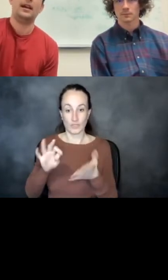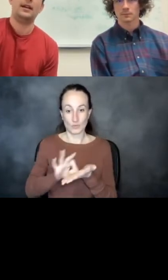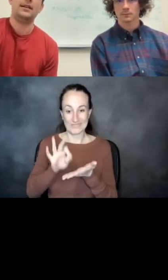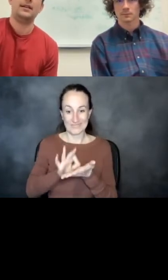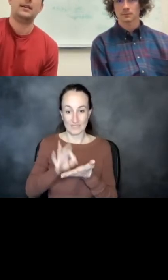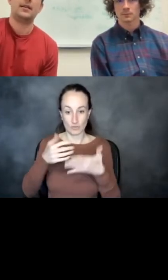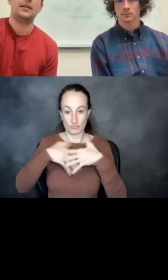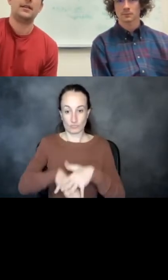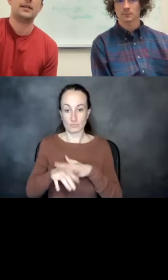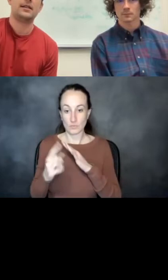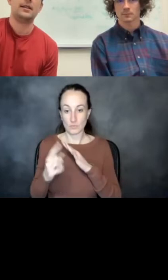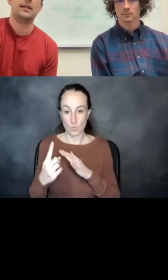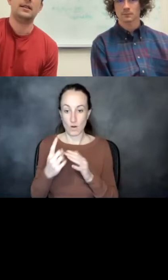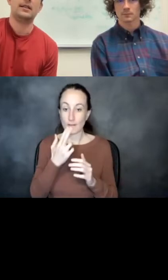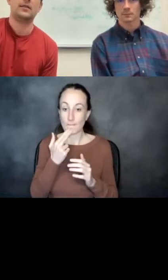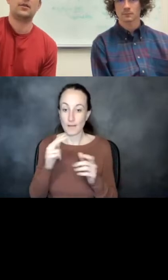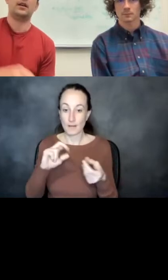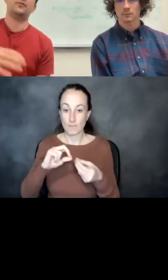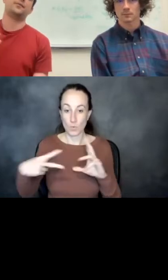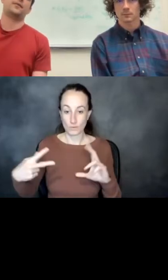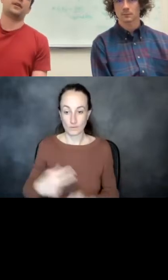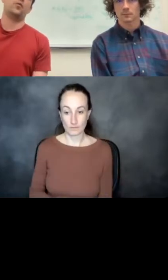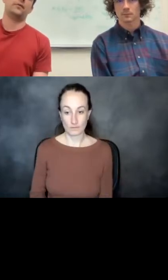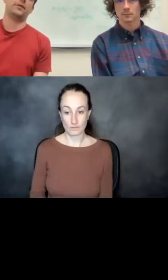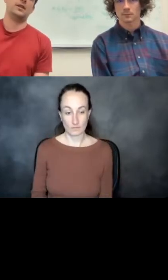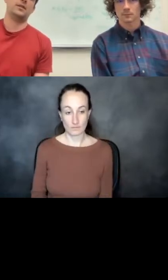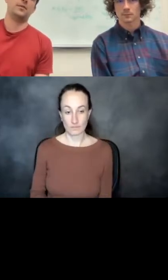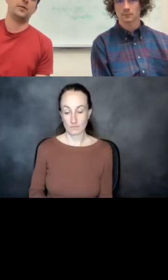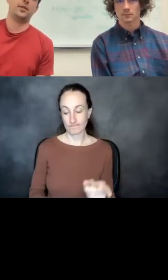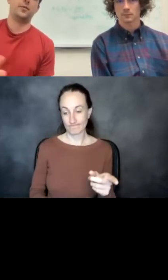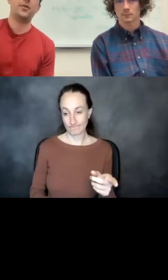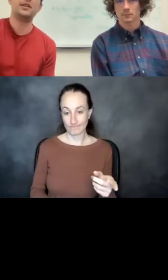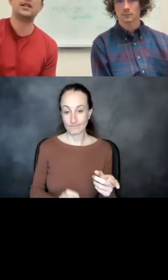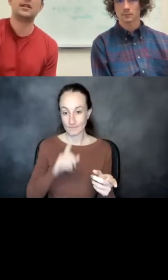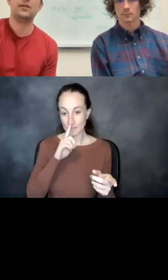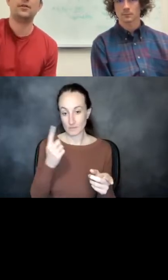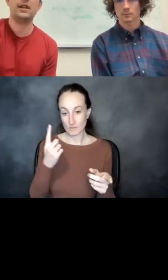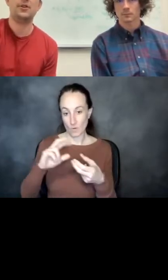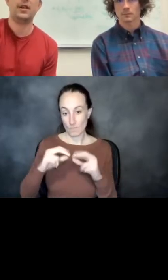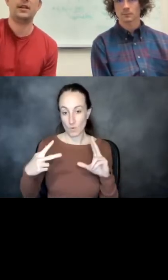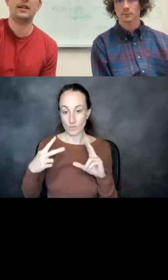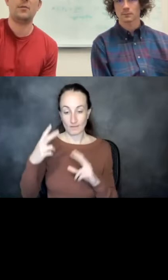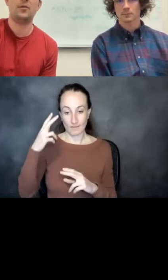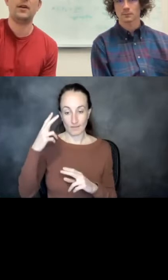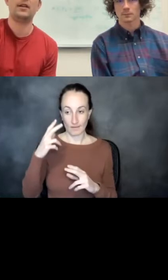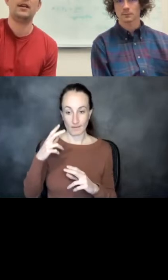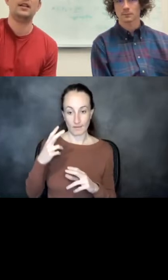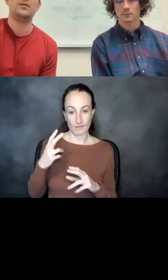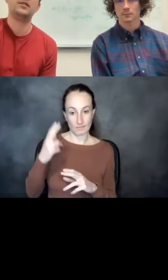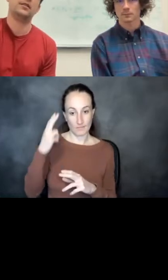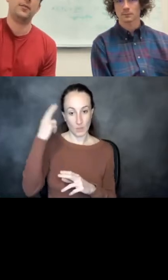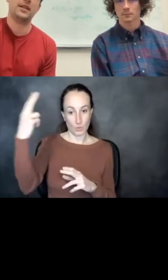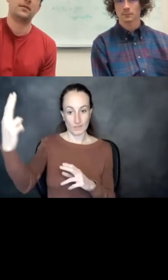And this is one of the proteins that the hallucination method came up with.